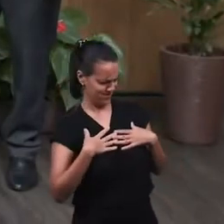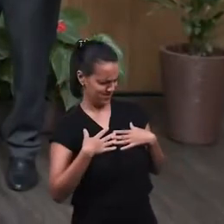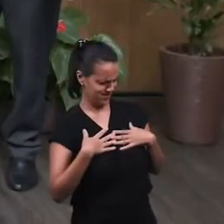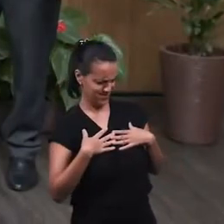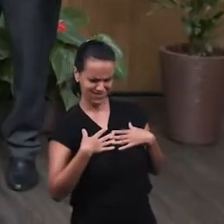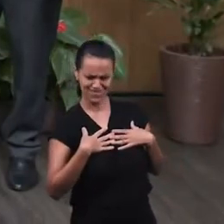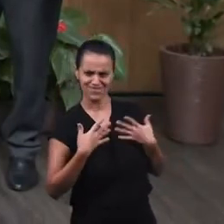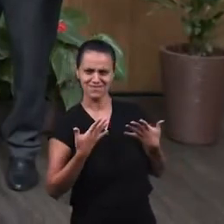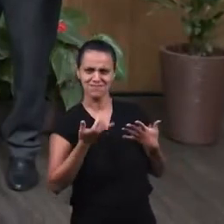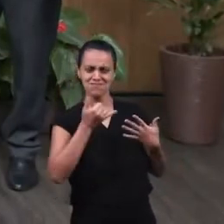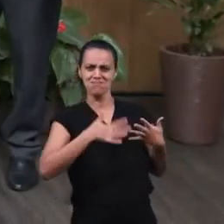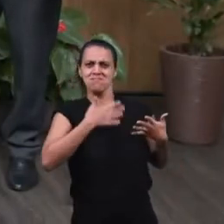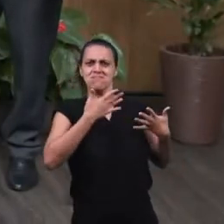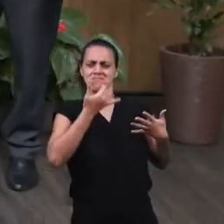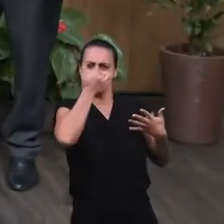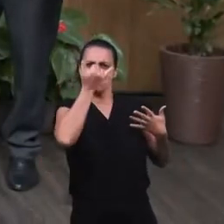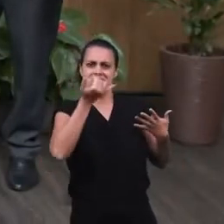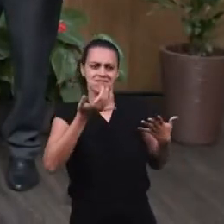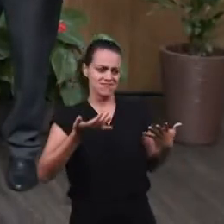expecting this.